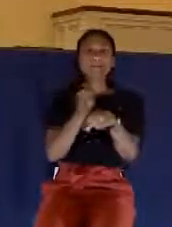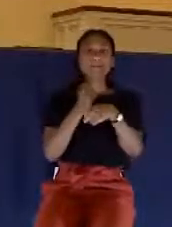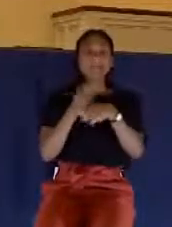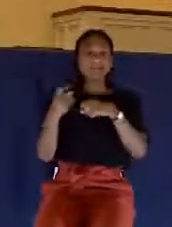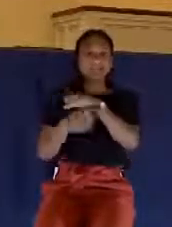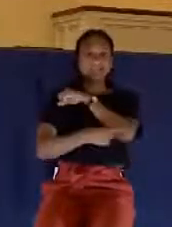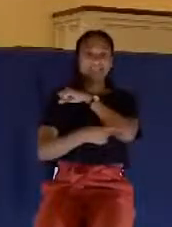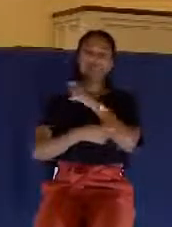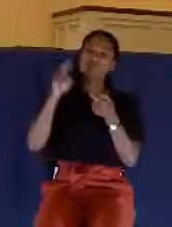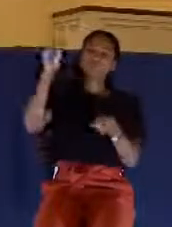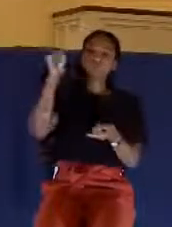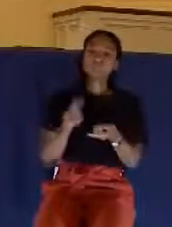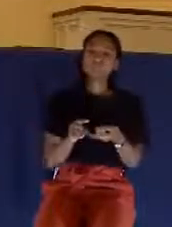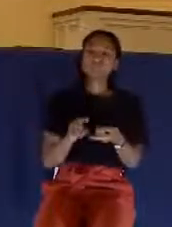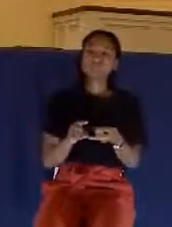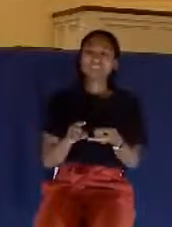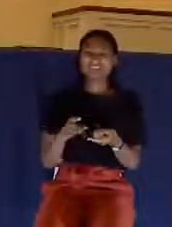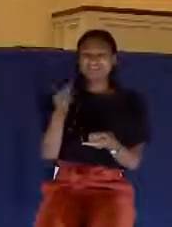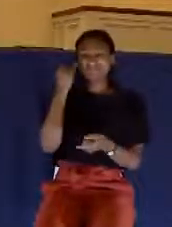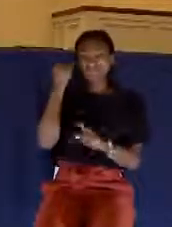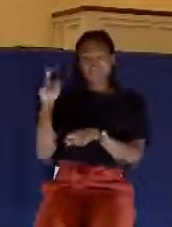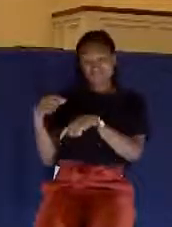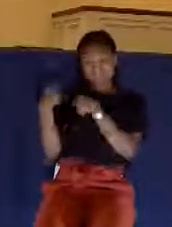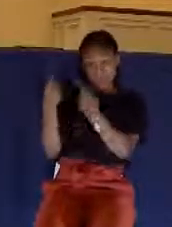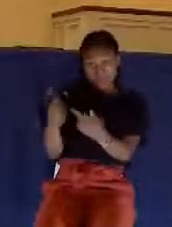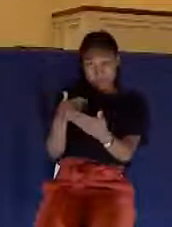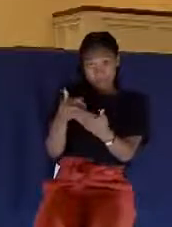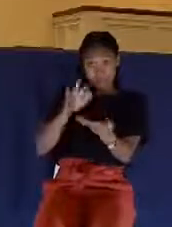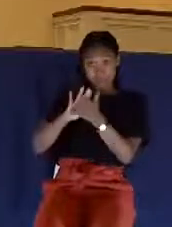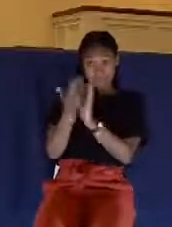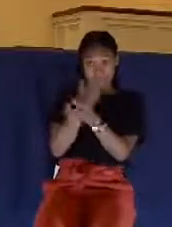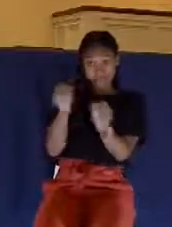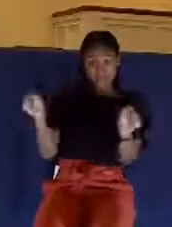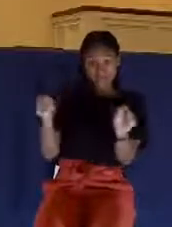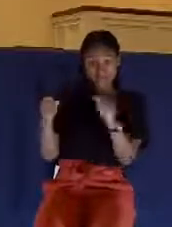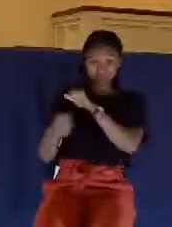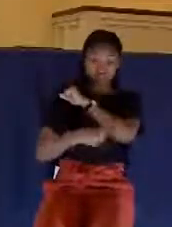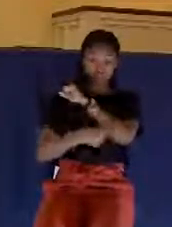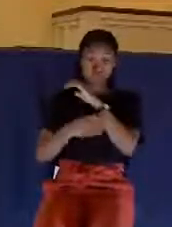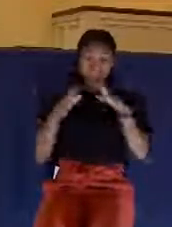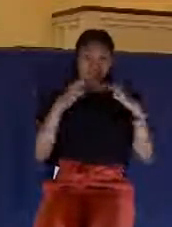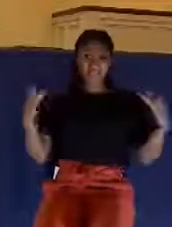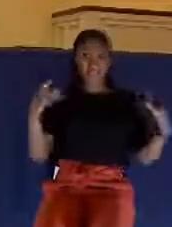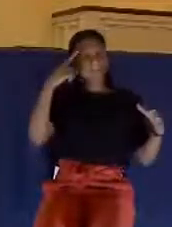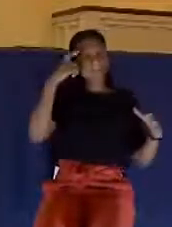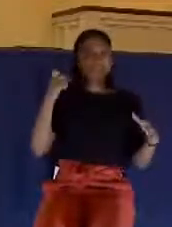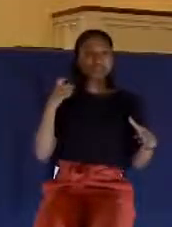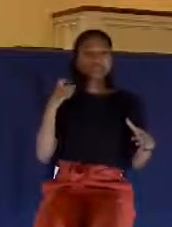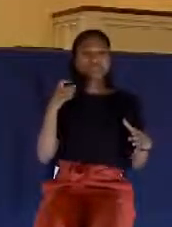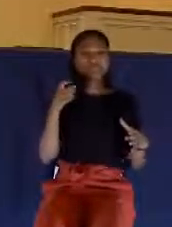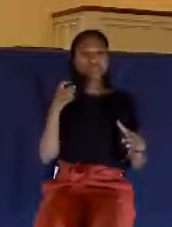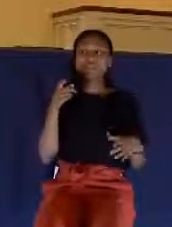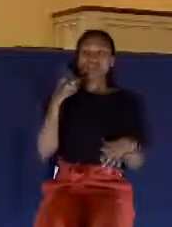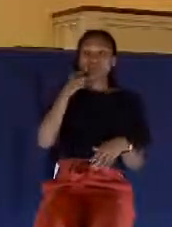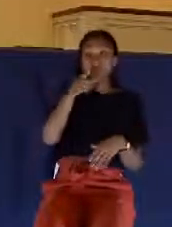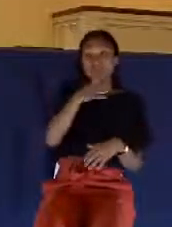If you have been tempted a lot before salvation, it's probably because you and the devil were going in the same direction.